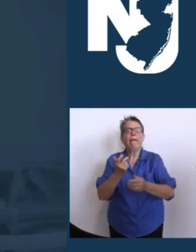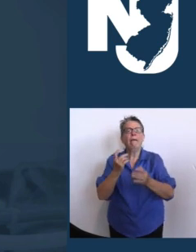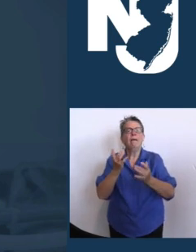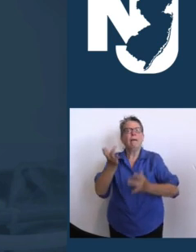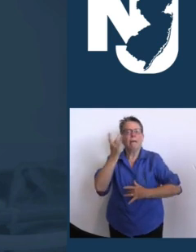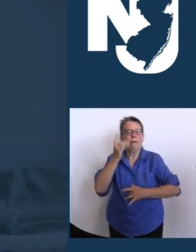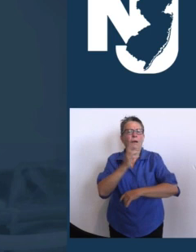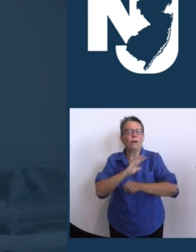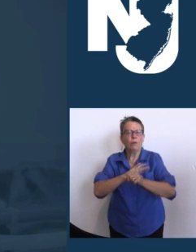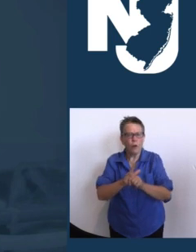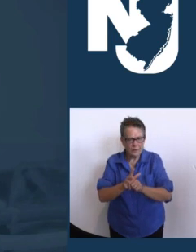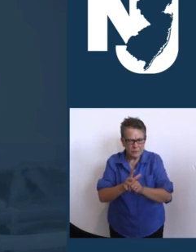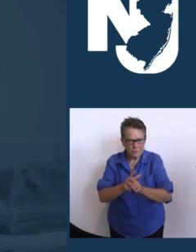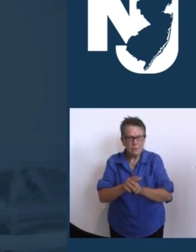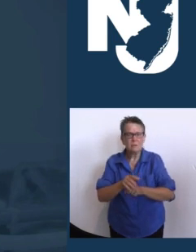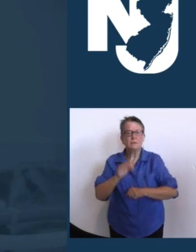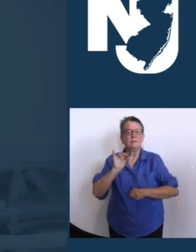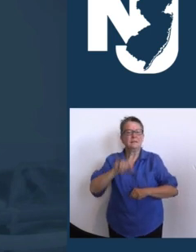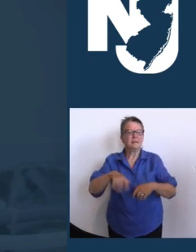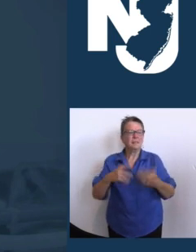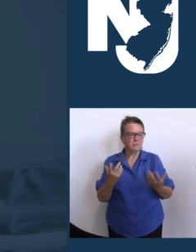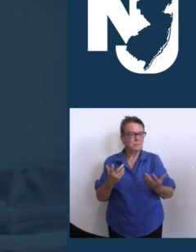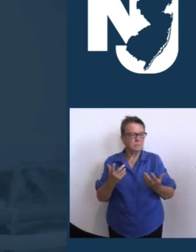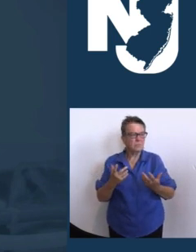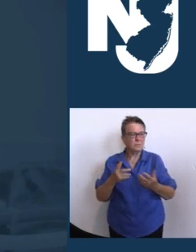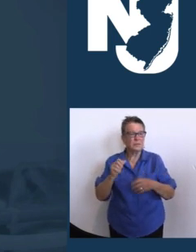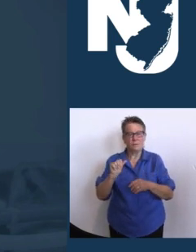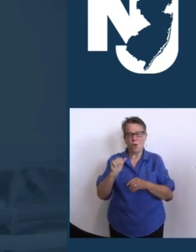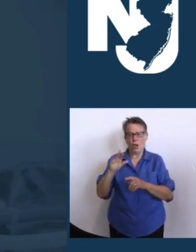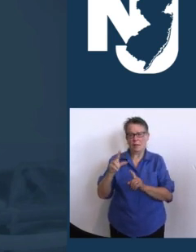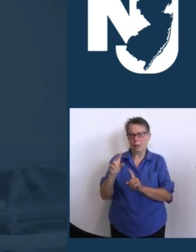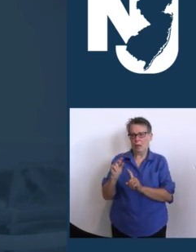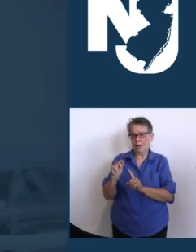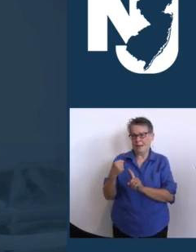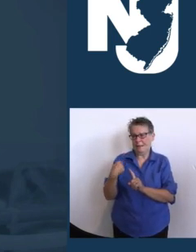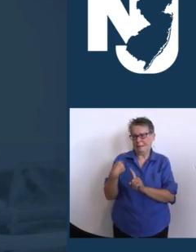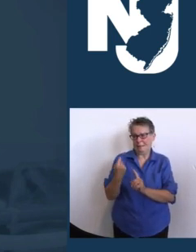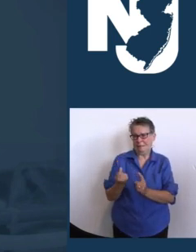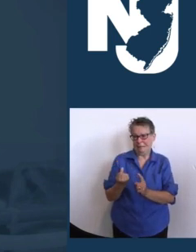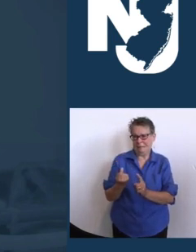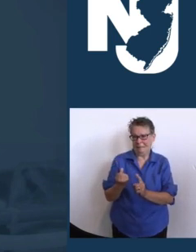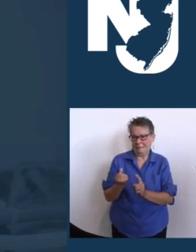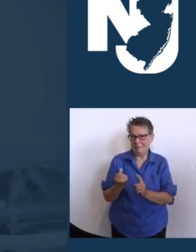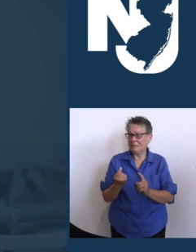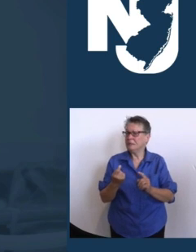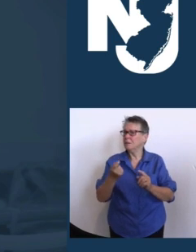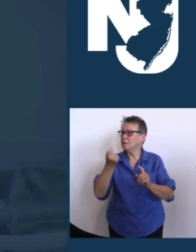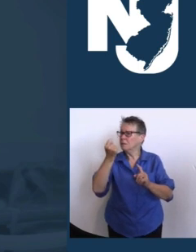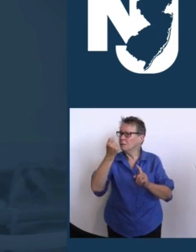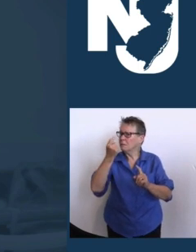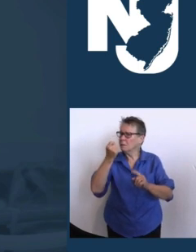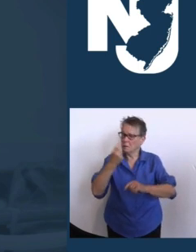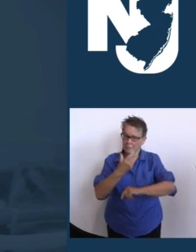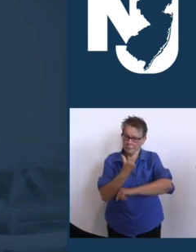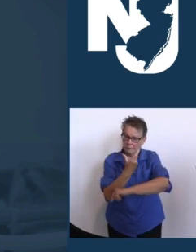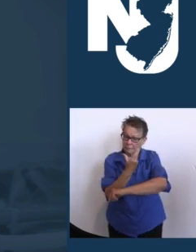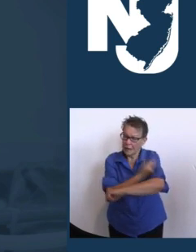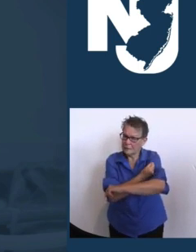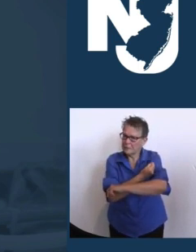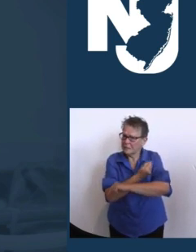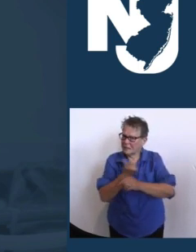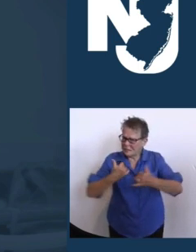And in every instance, the vaccines continue to prove incredibly powerful in preventing not only new infections,